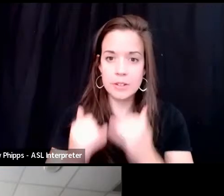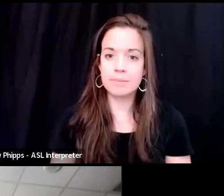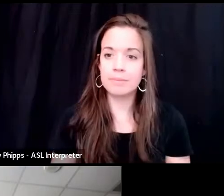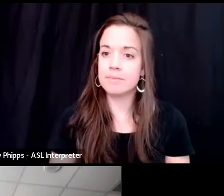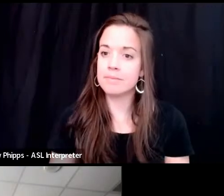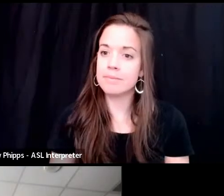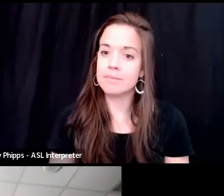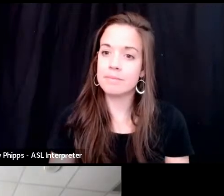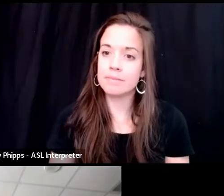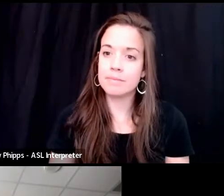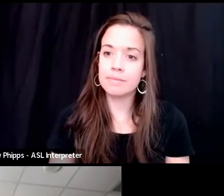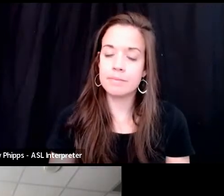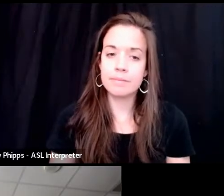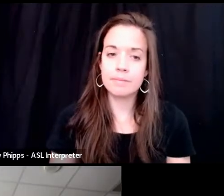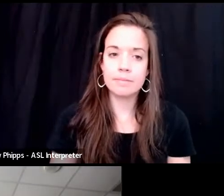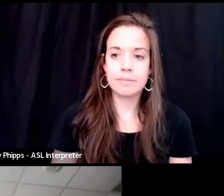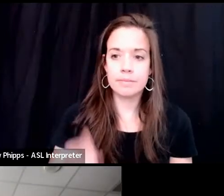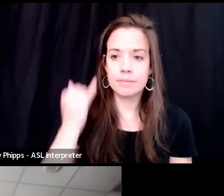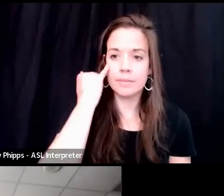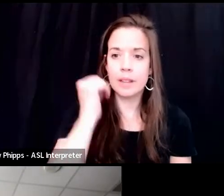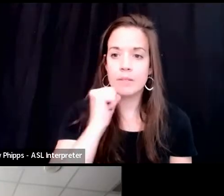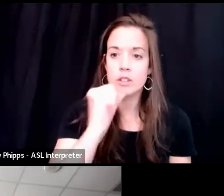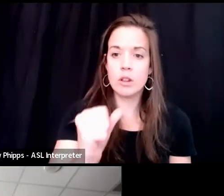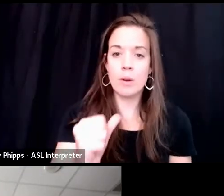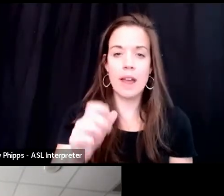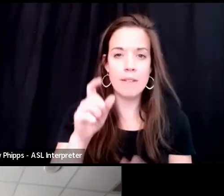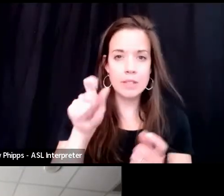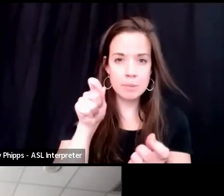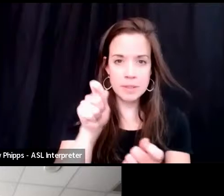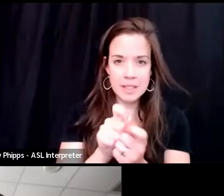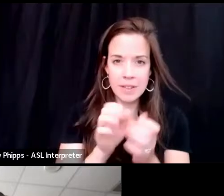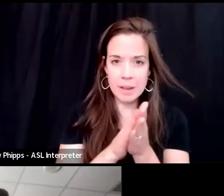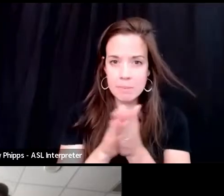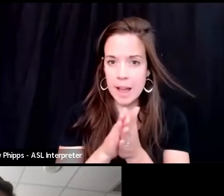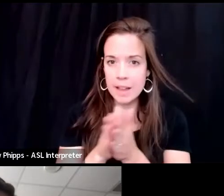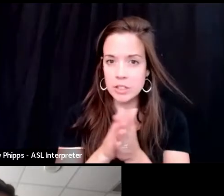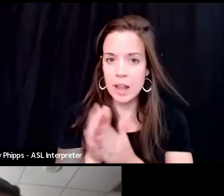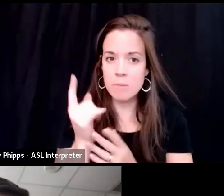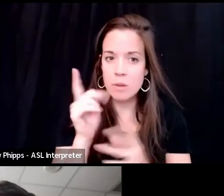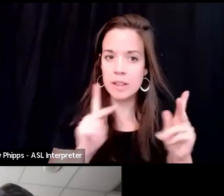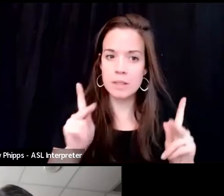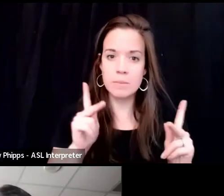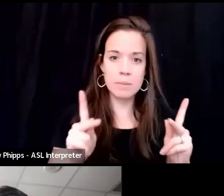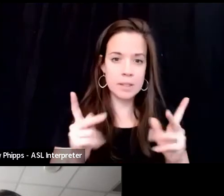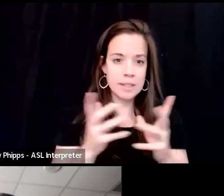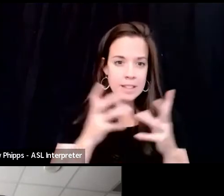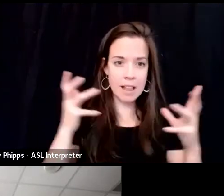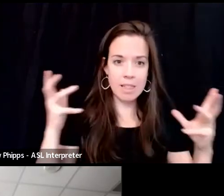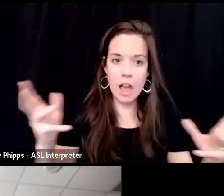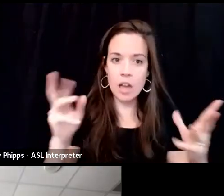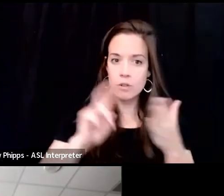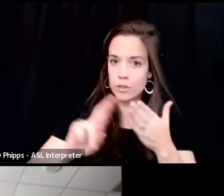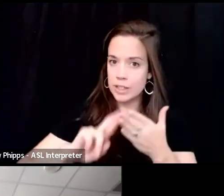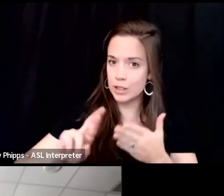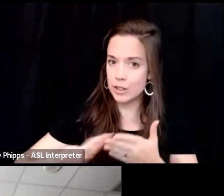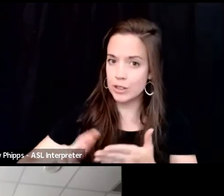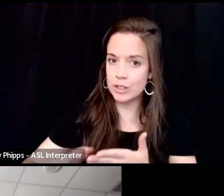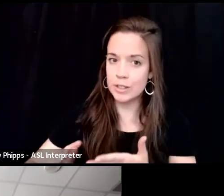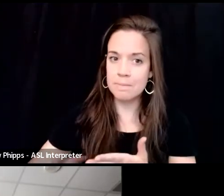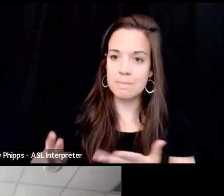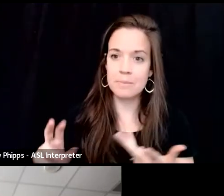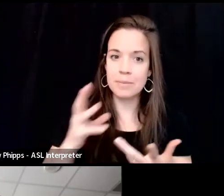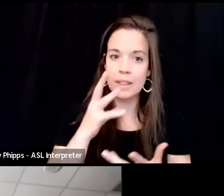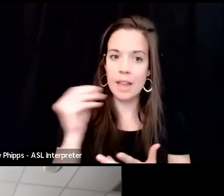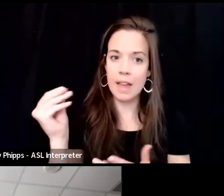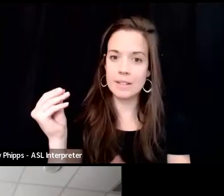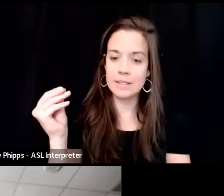So look, if you don't have a specific passion, I mean, I'm one of these people that does a lot of research. Um, and so